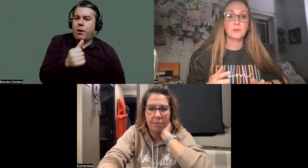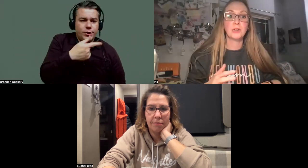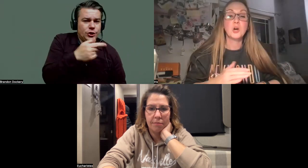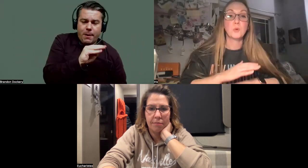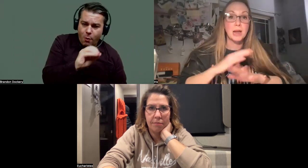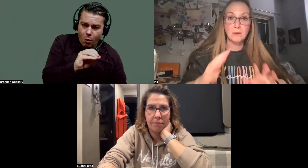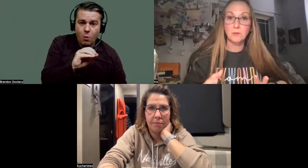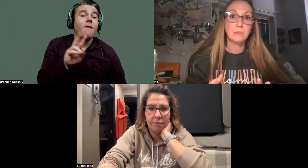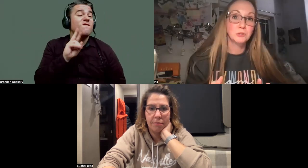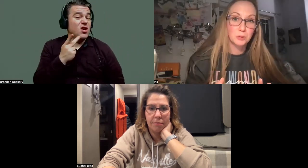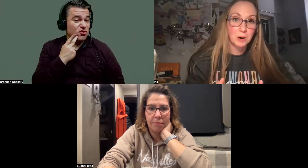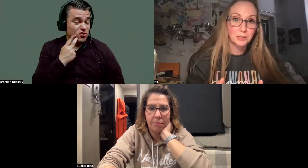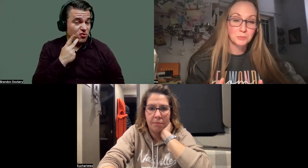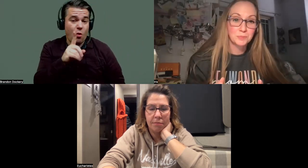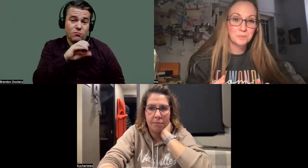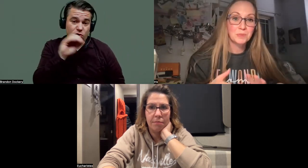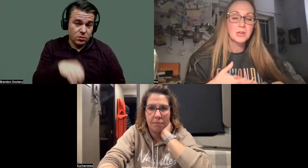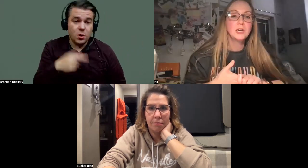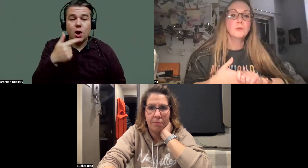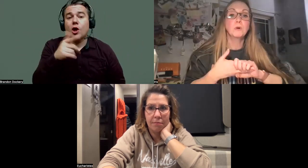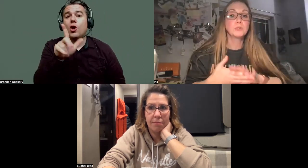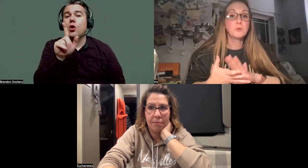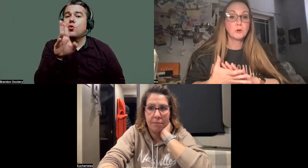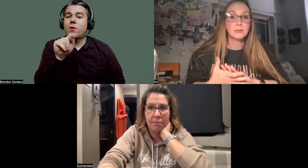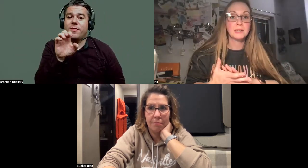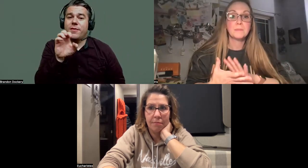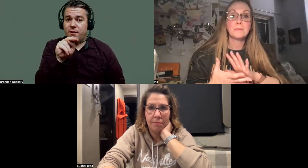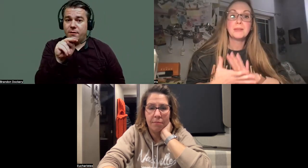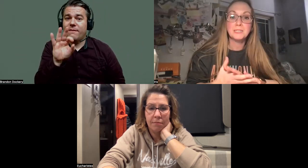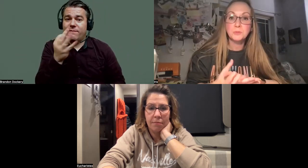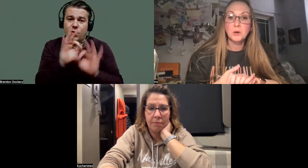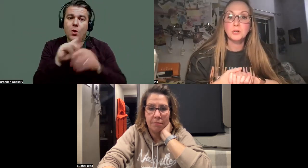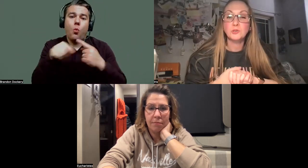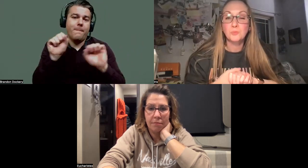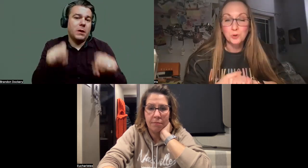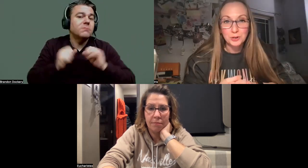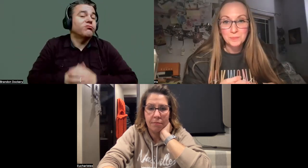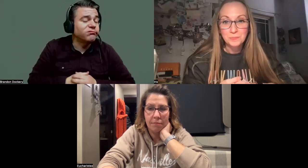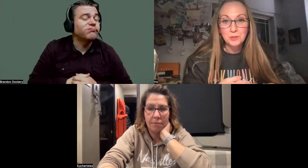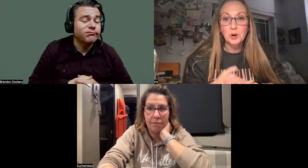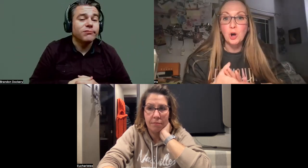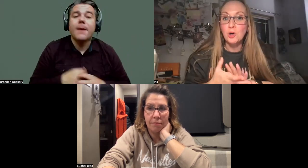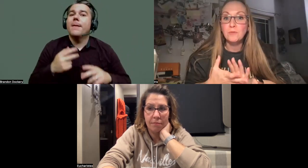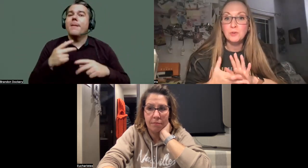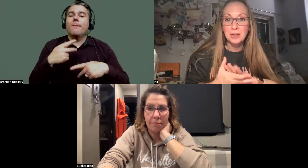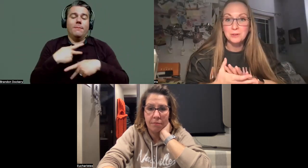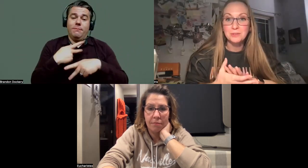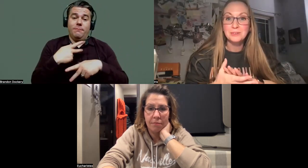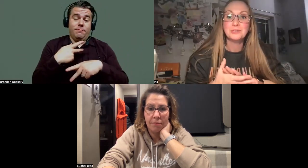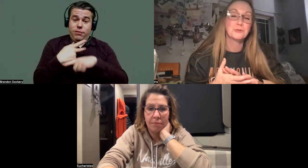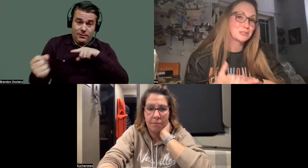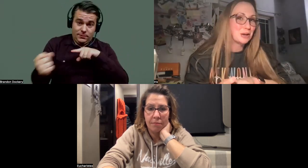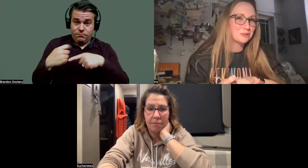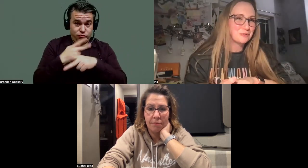gluten-free wherever absolutely possible. Most importantly, Plexus products work. They're all for